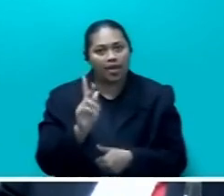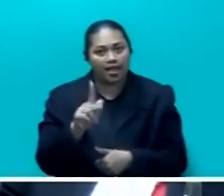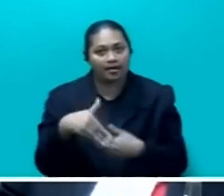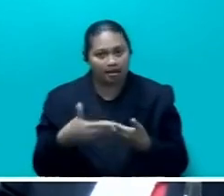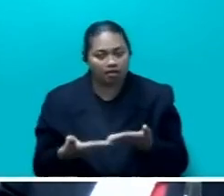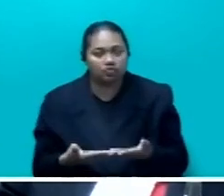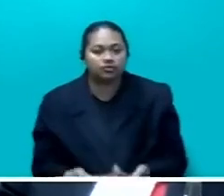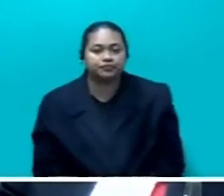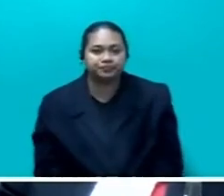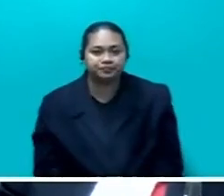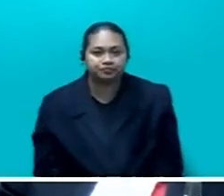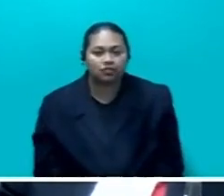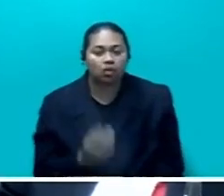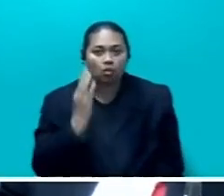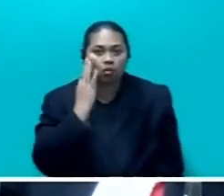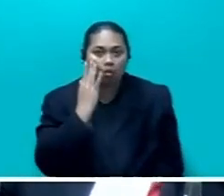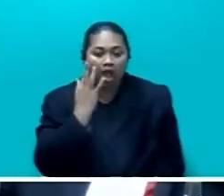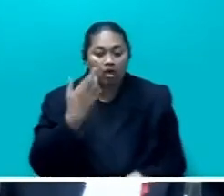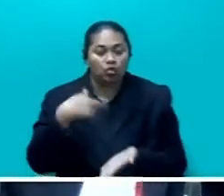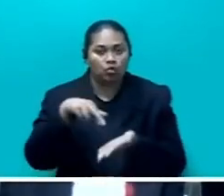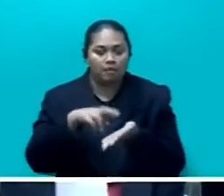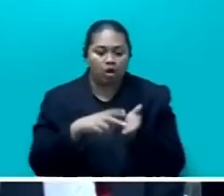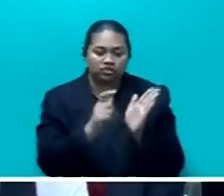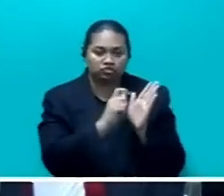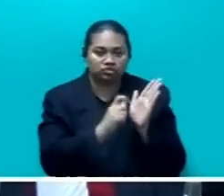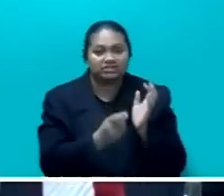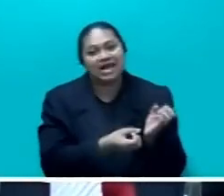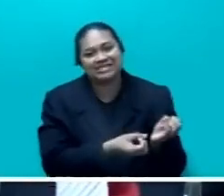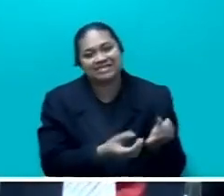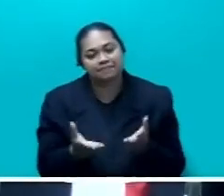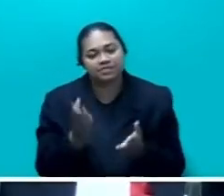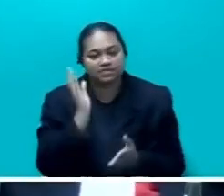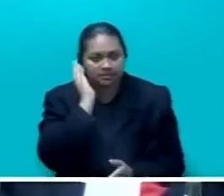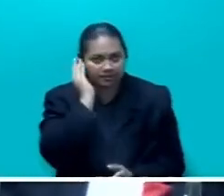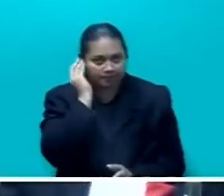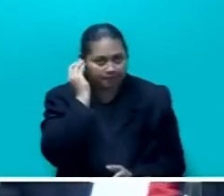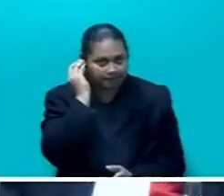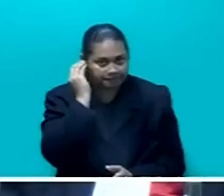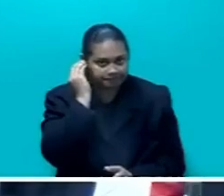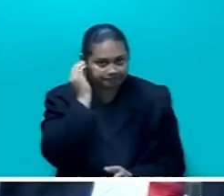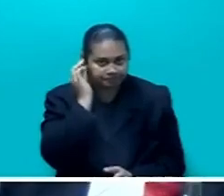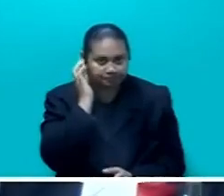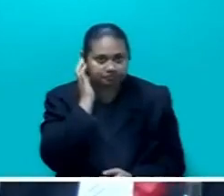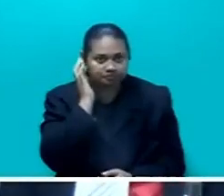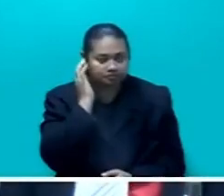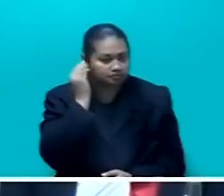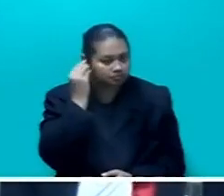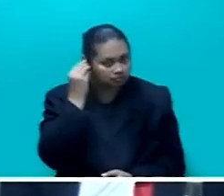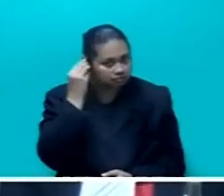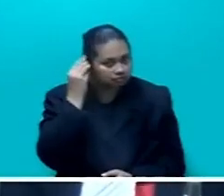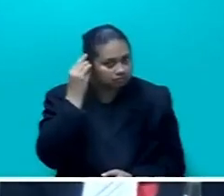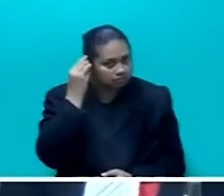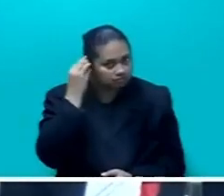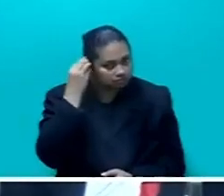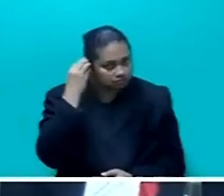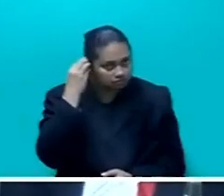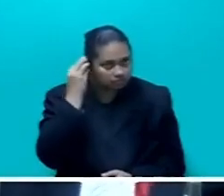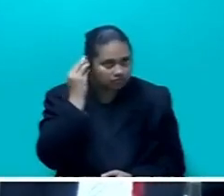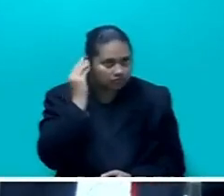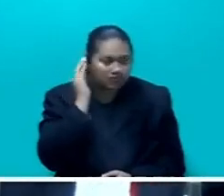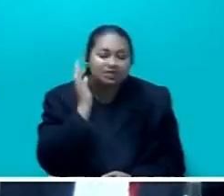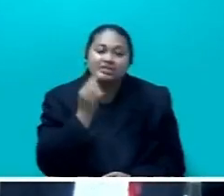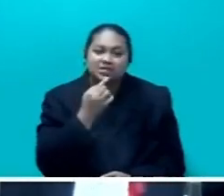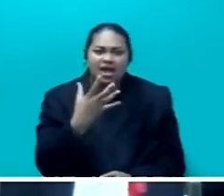was written and submitted. But suffice to say, Your Honorable Speaker, that there's a great